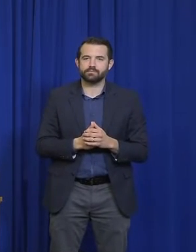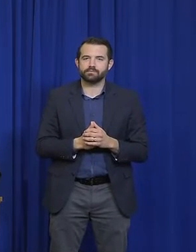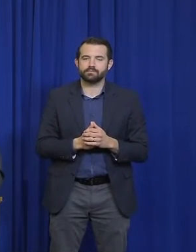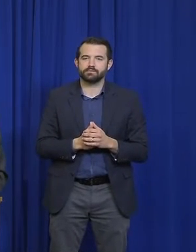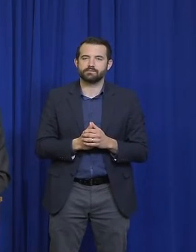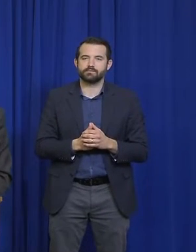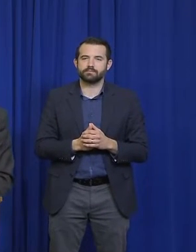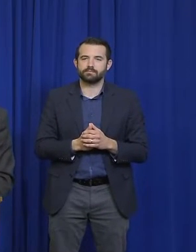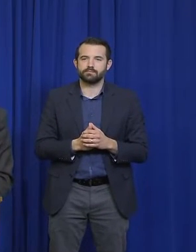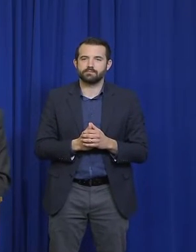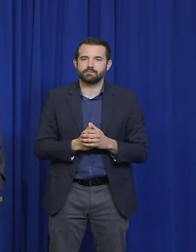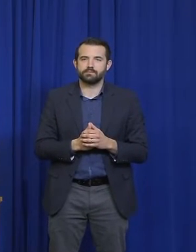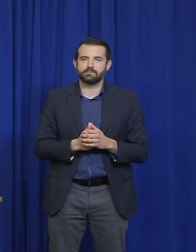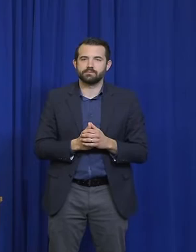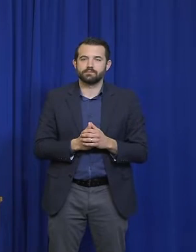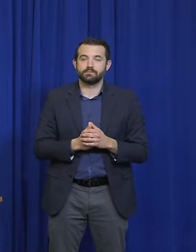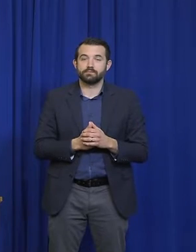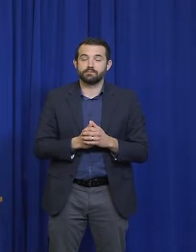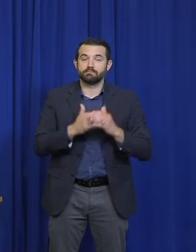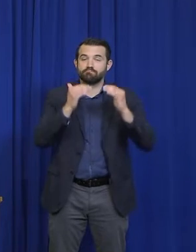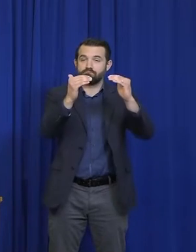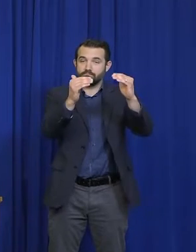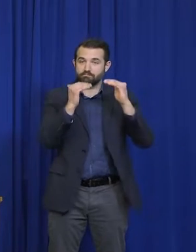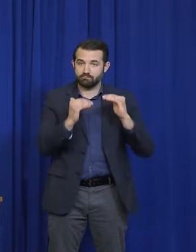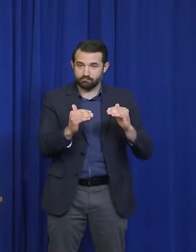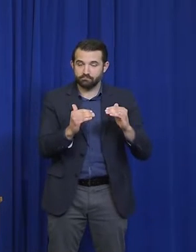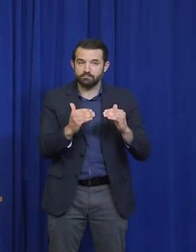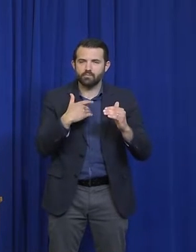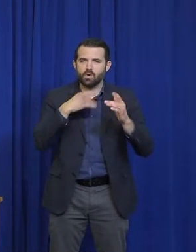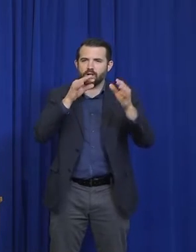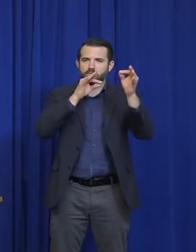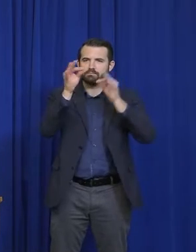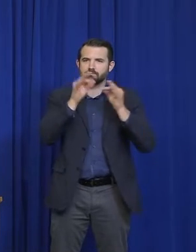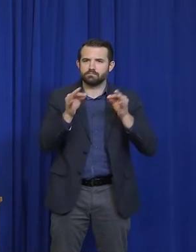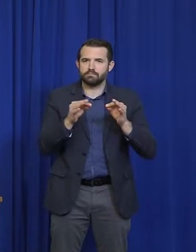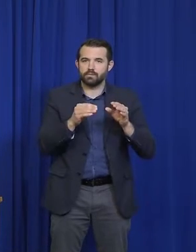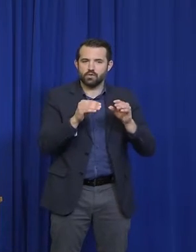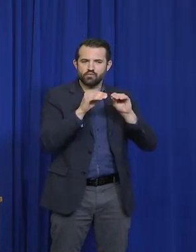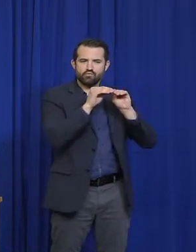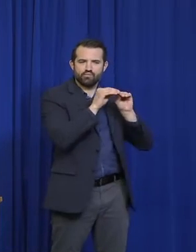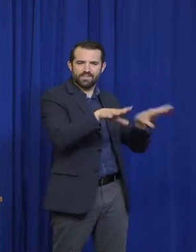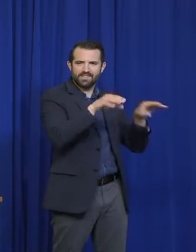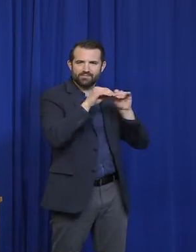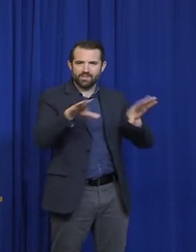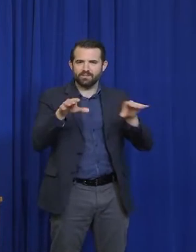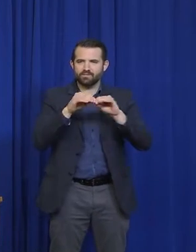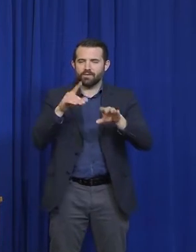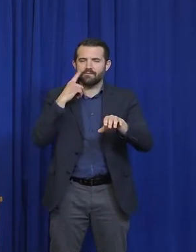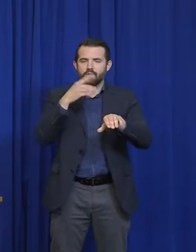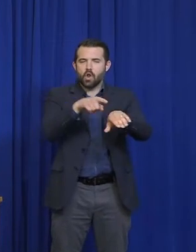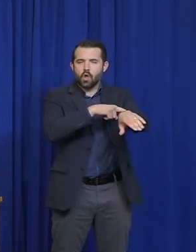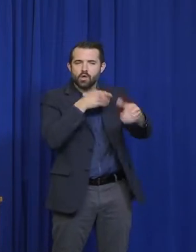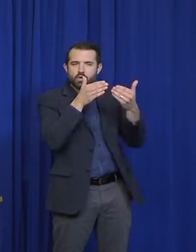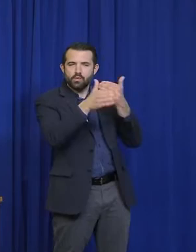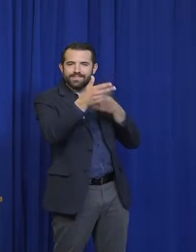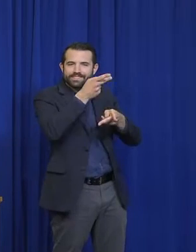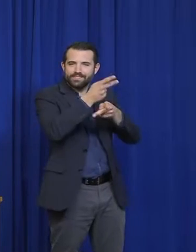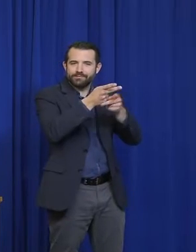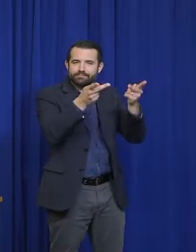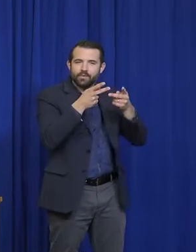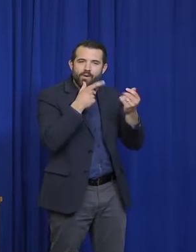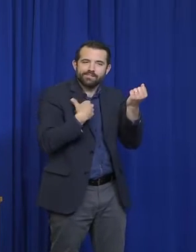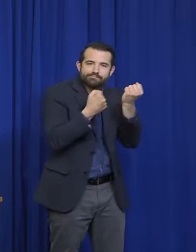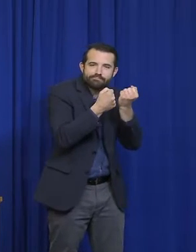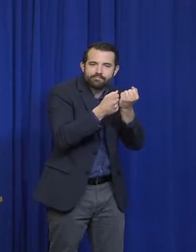I'd like next to provide a quick update on some of the outbreaks that Maine CDC and our colleagues are working on across the state